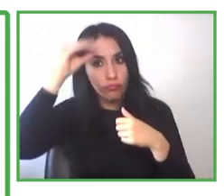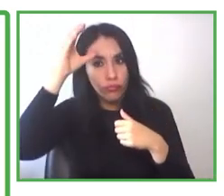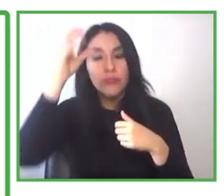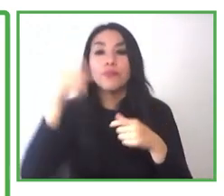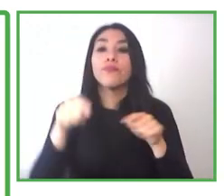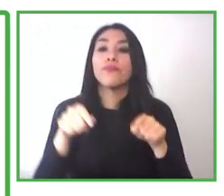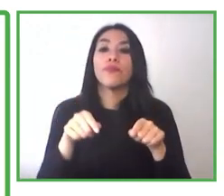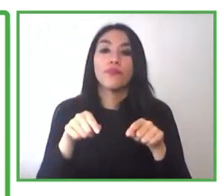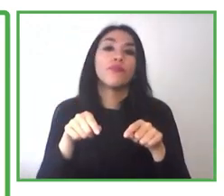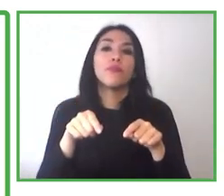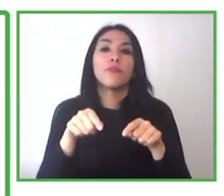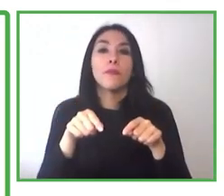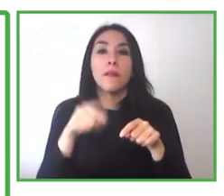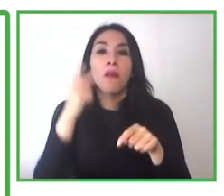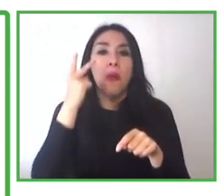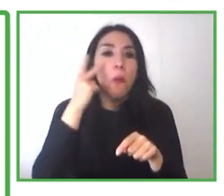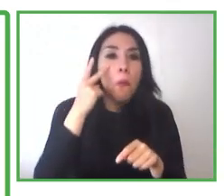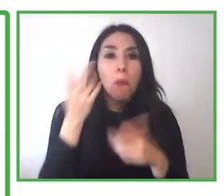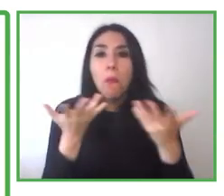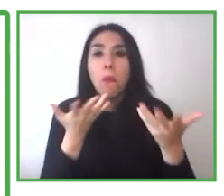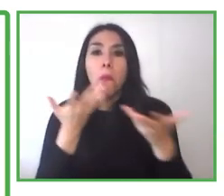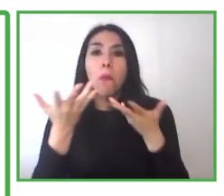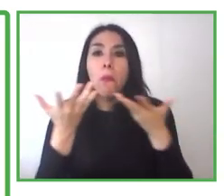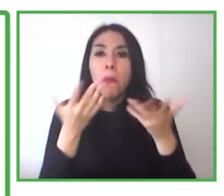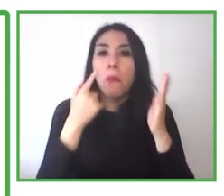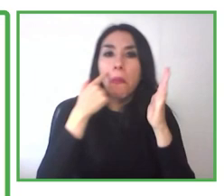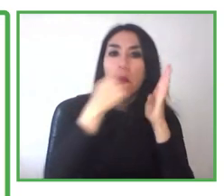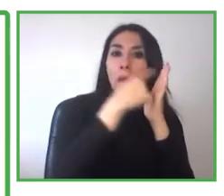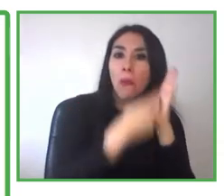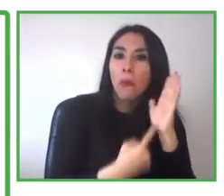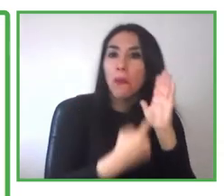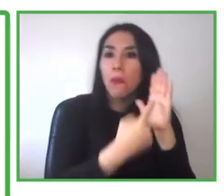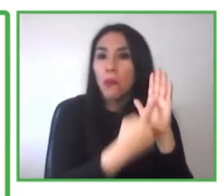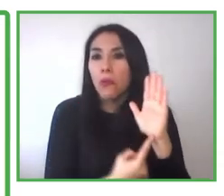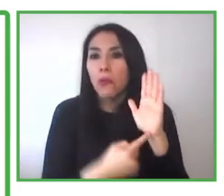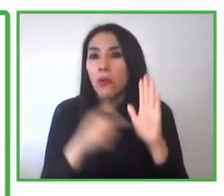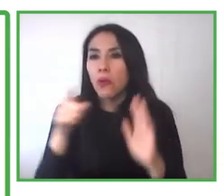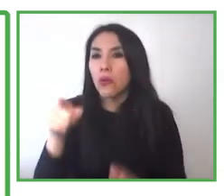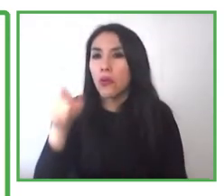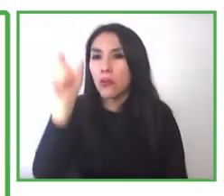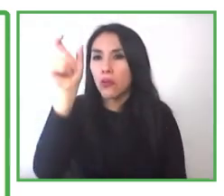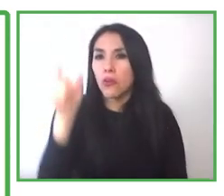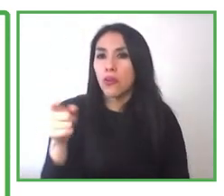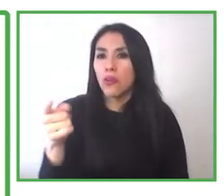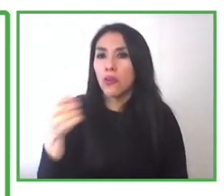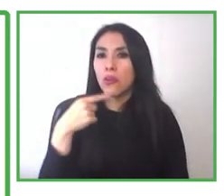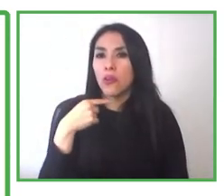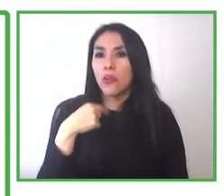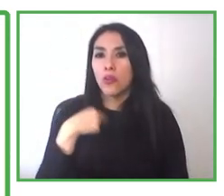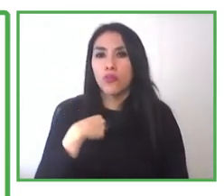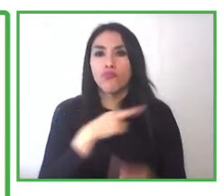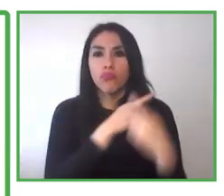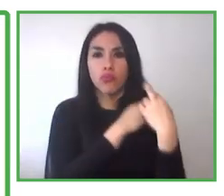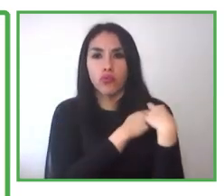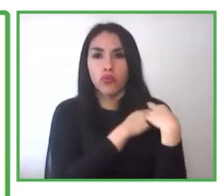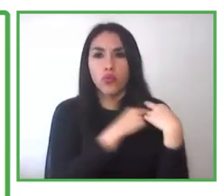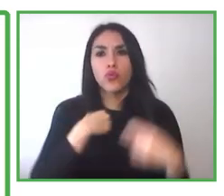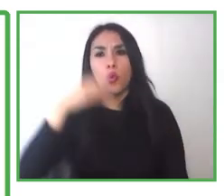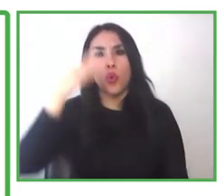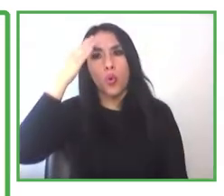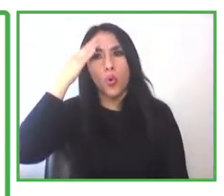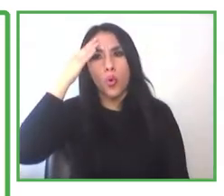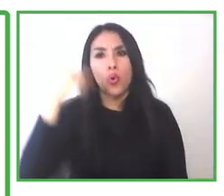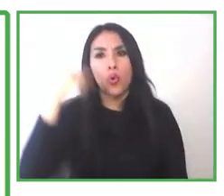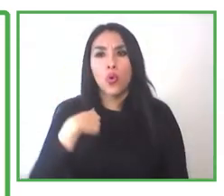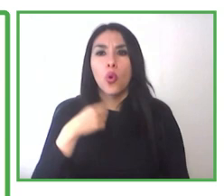those occupational profiles which they show that they are experts. And as I said previously, Chile Valora does not have